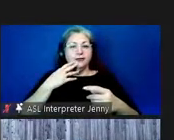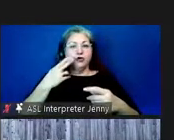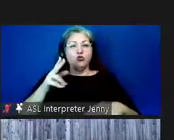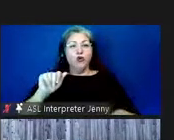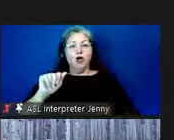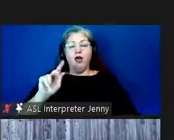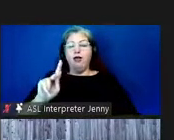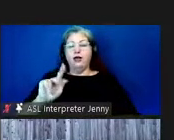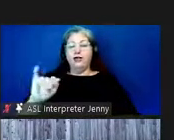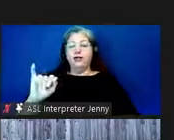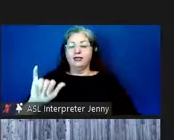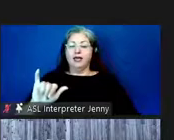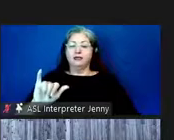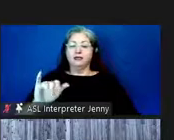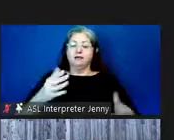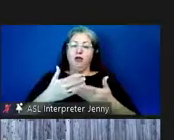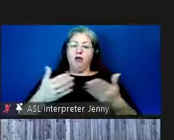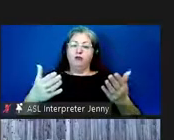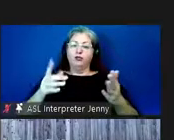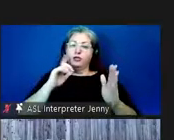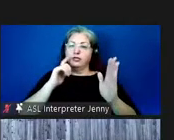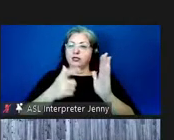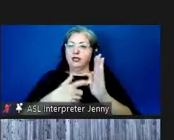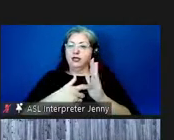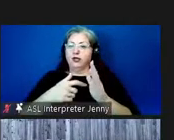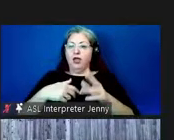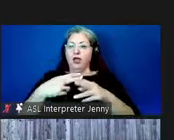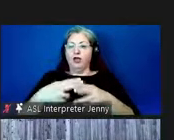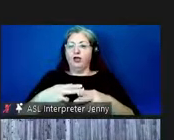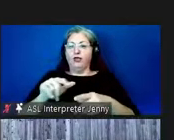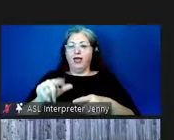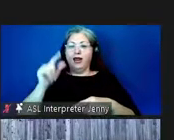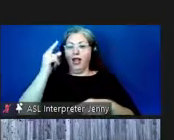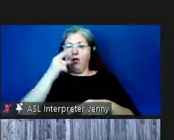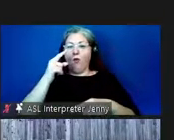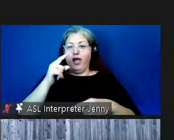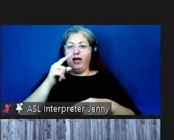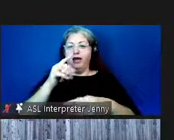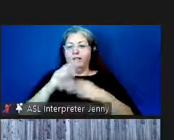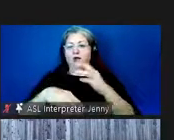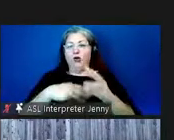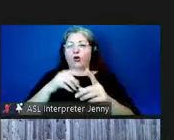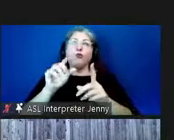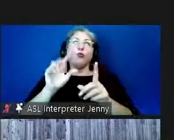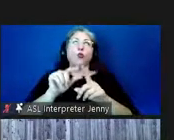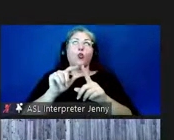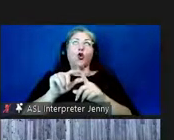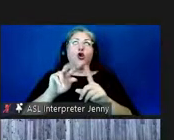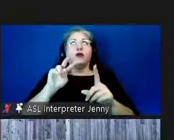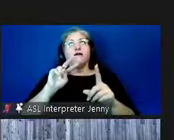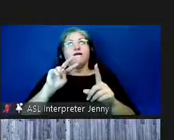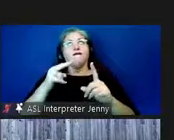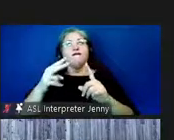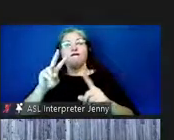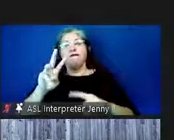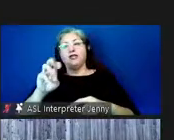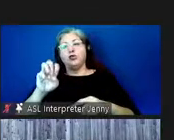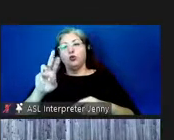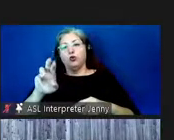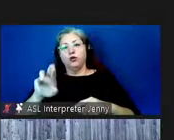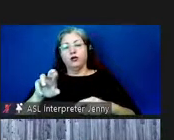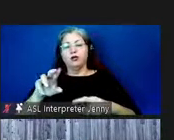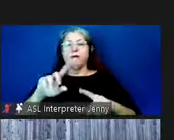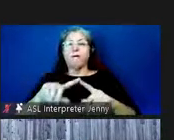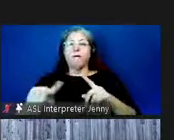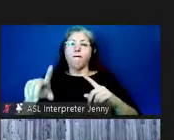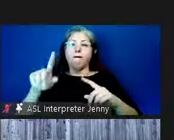call it a hawaiian world viewer word viewer world viewer viewer and i think